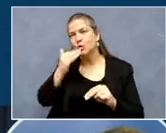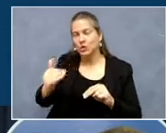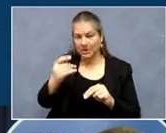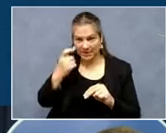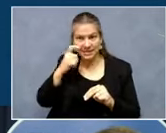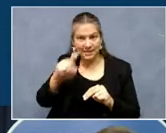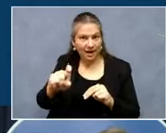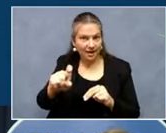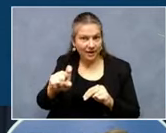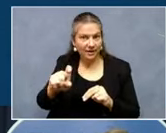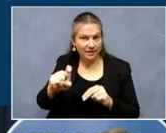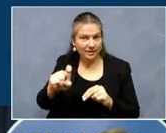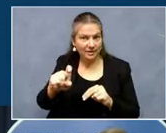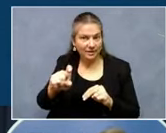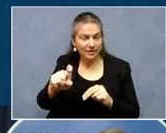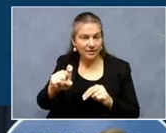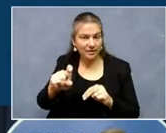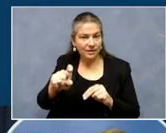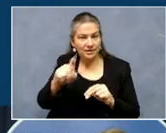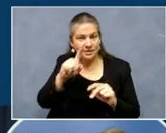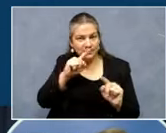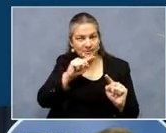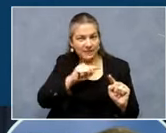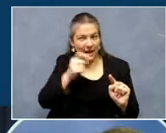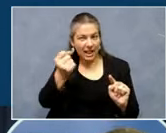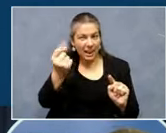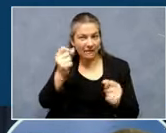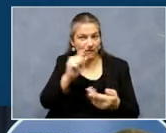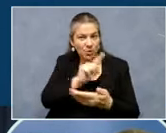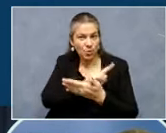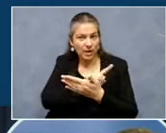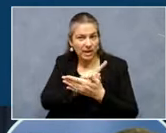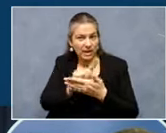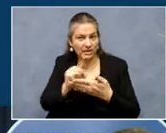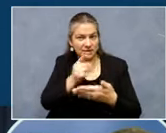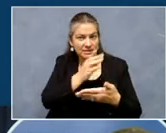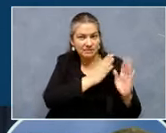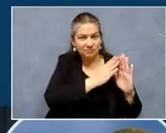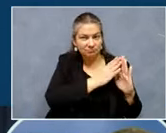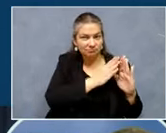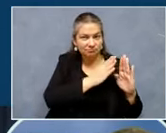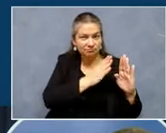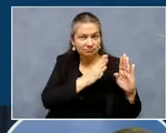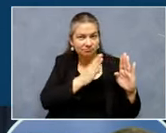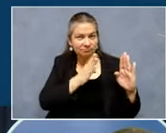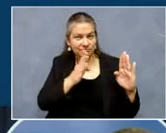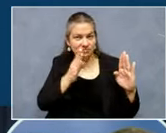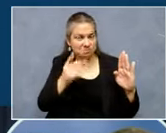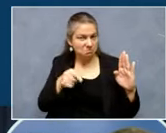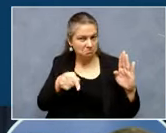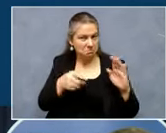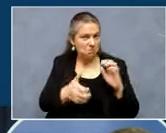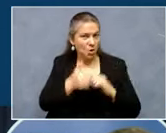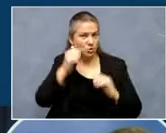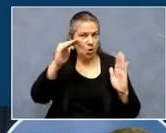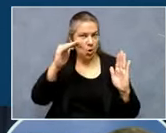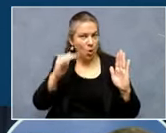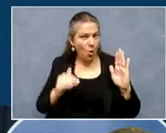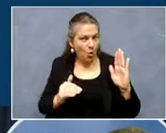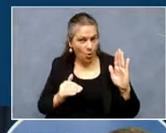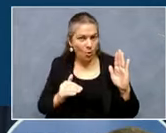lowest in 11 weeks. But still, if you look at where it is at that 9